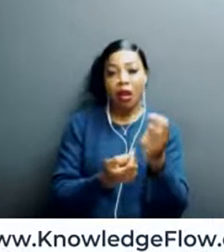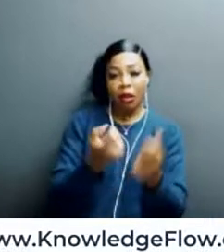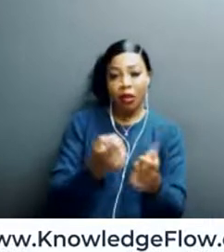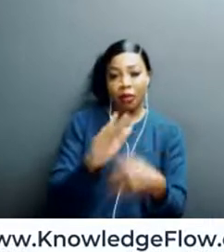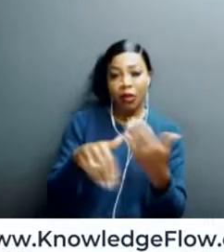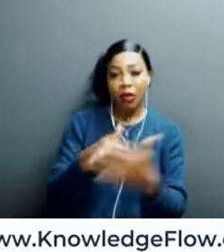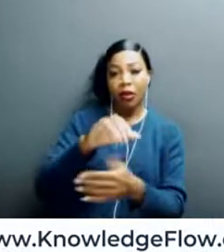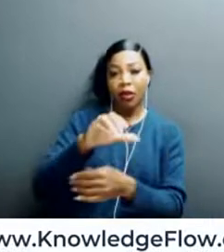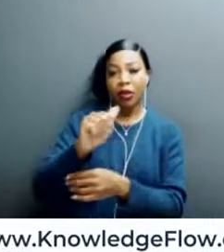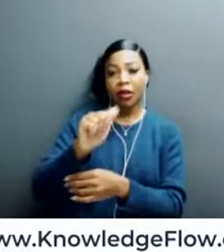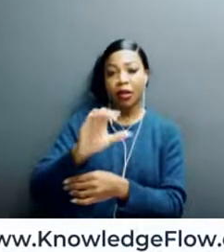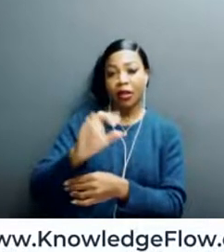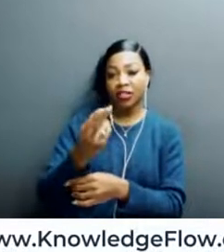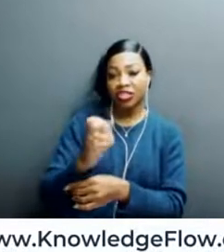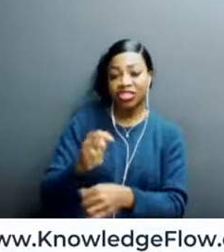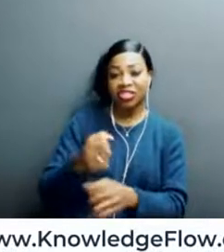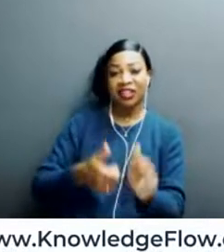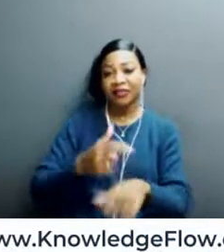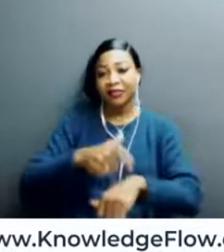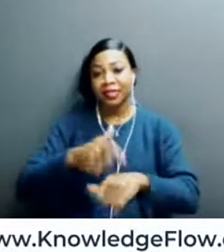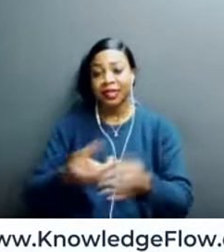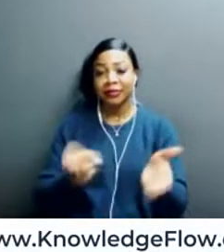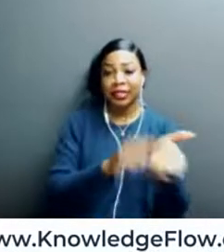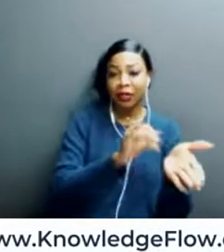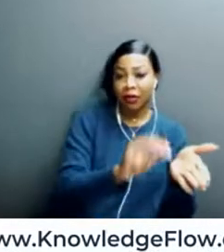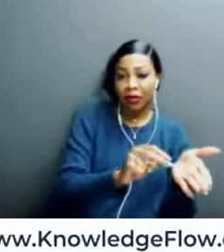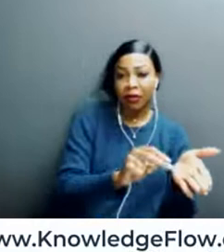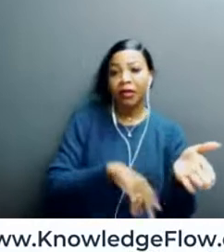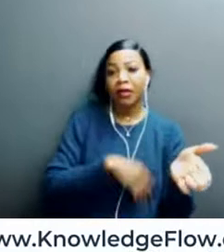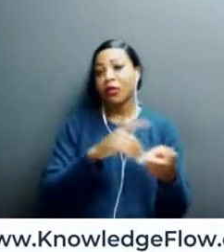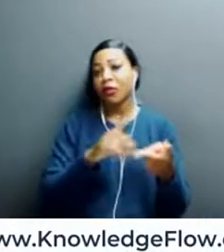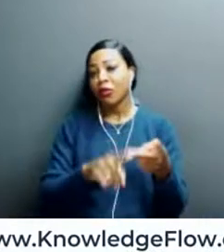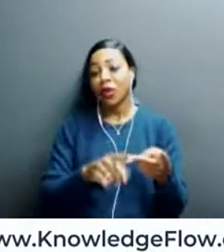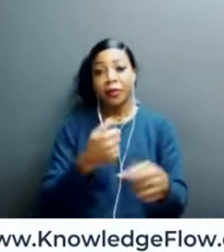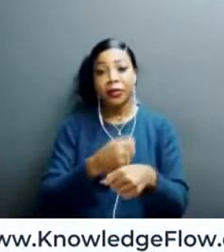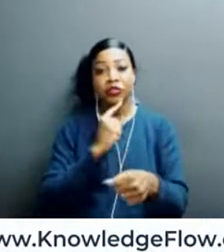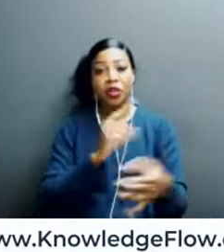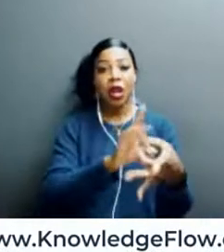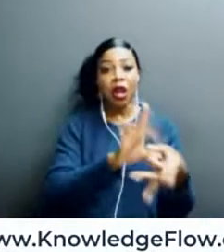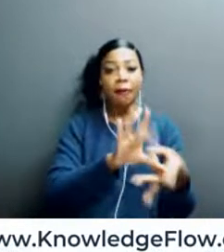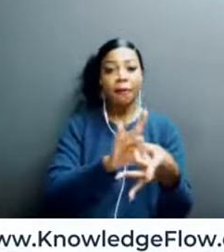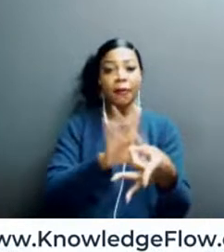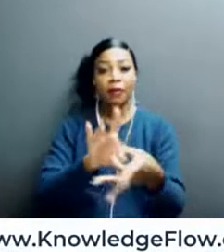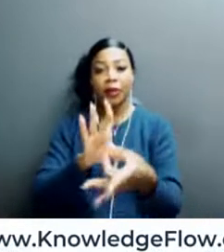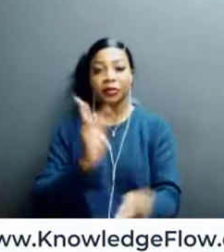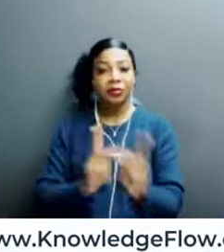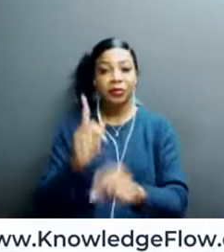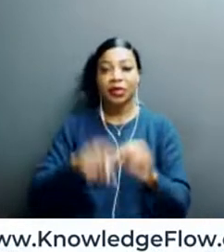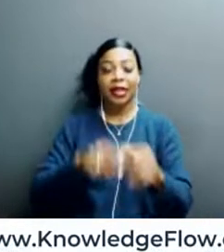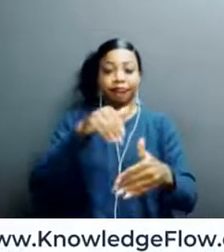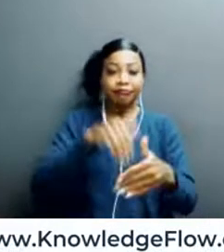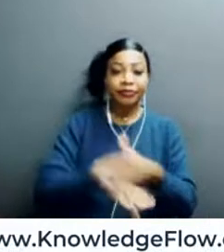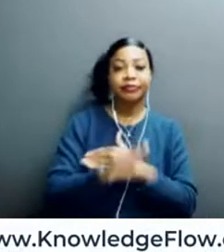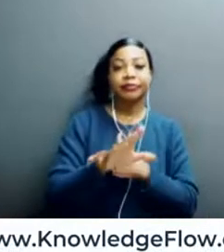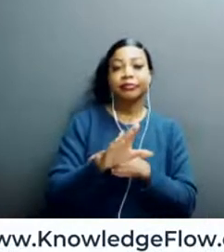you've signed on or, you know, make sure you fully exit out of apps and sign off of all of the apps so nobody can re-sign, you know, into your